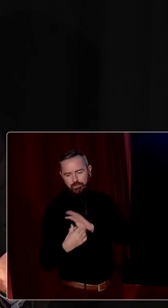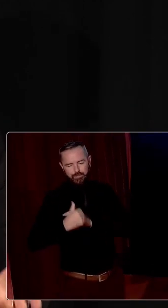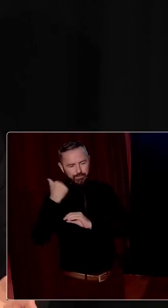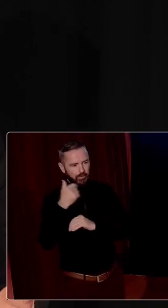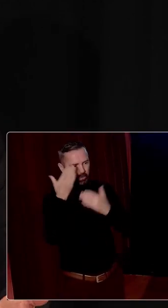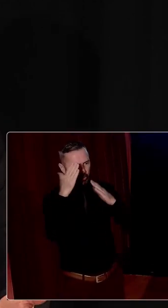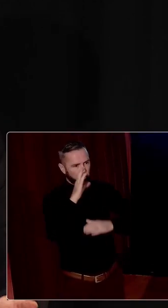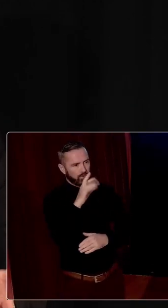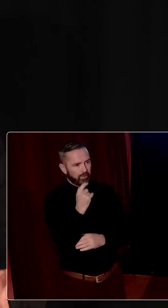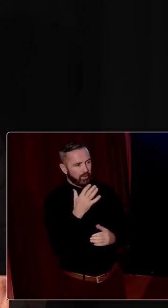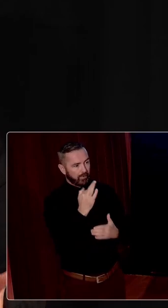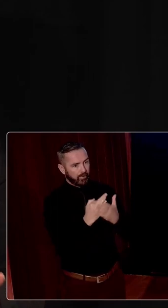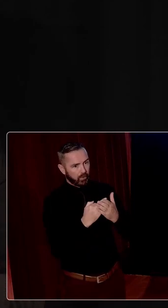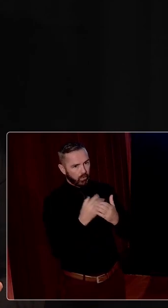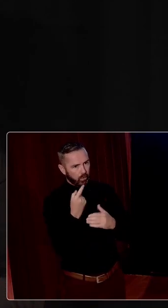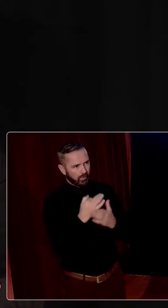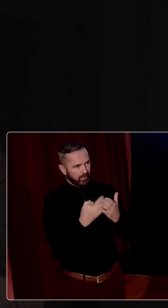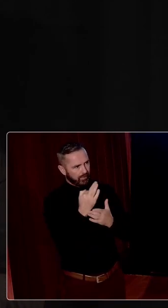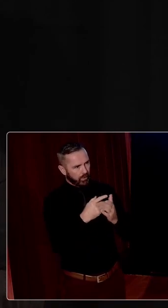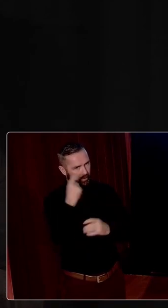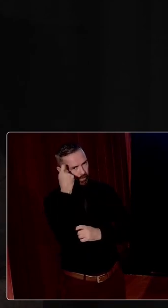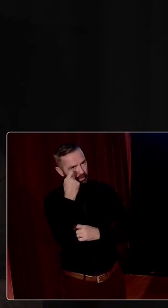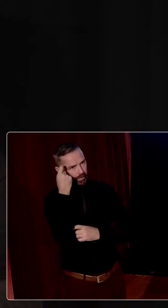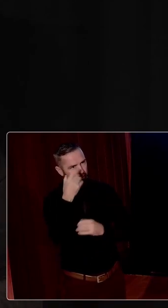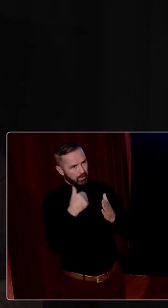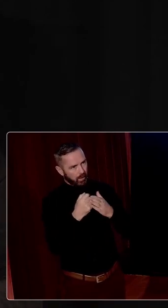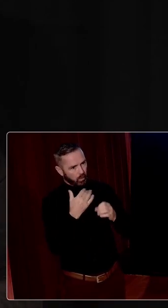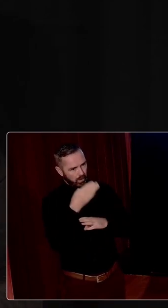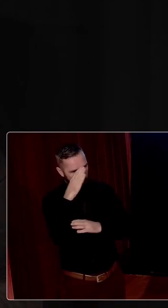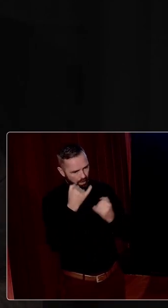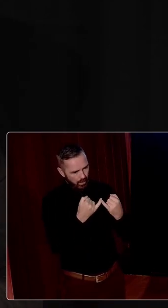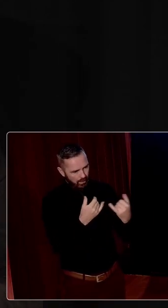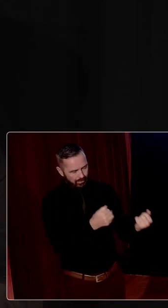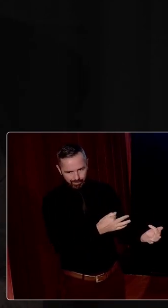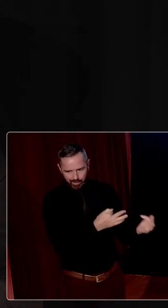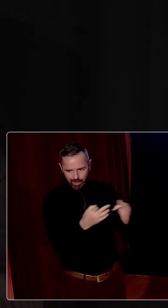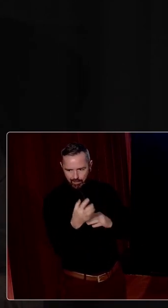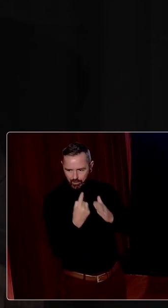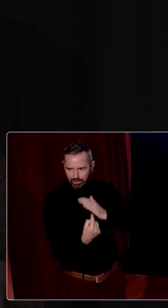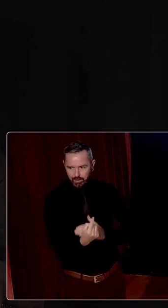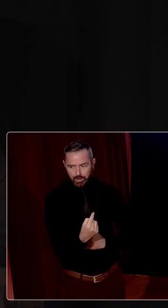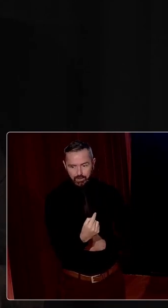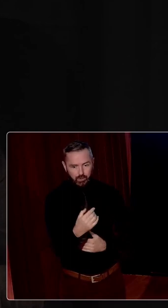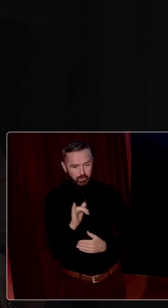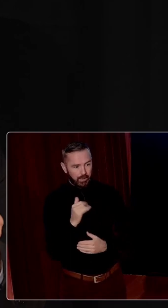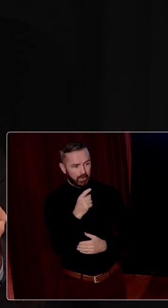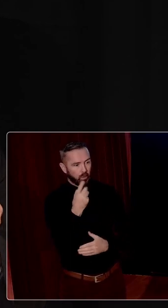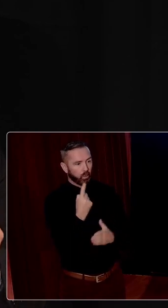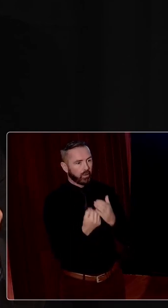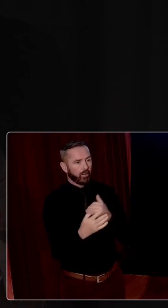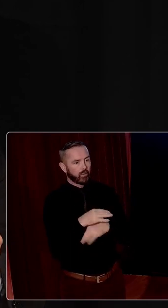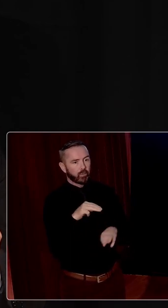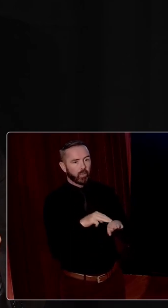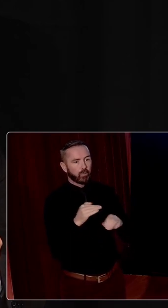shows Griffith was one of the few thinkers about what the place would be like after independence. Maybe it is one of the